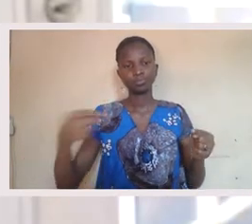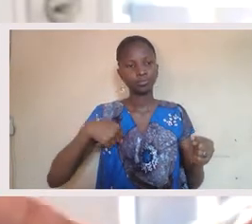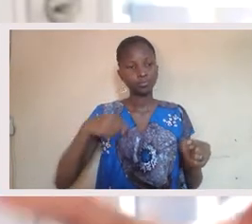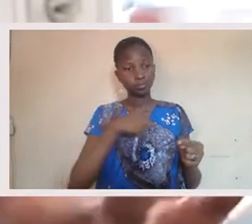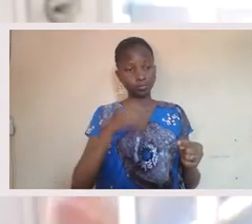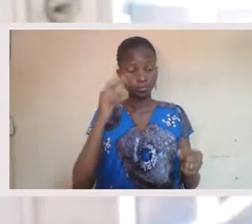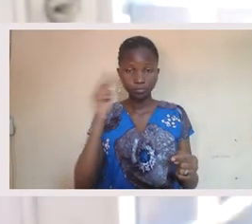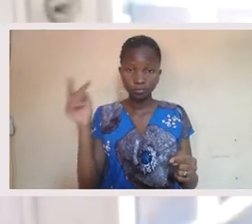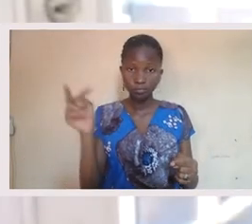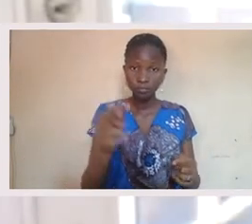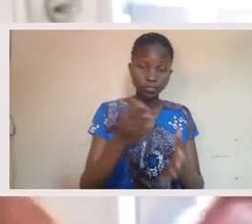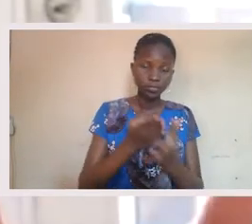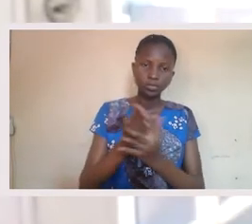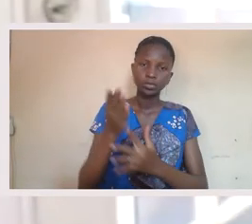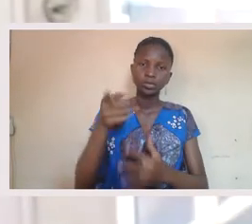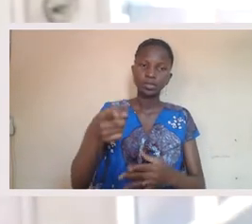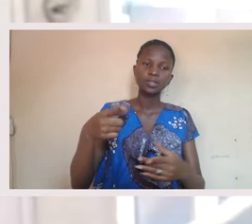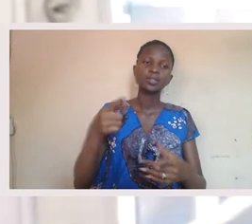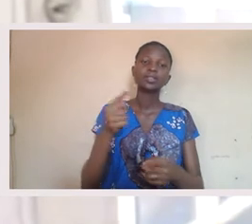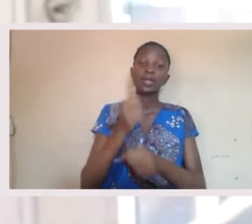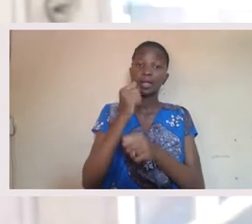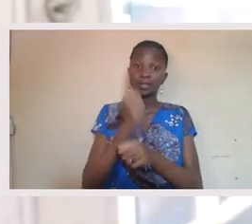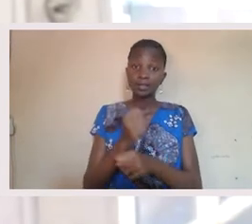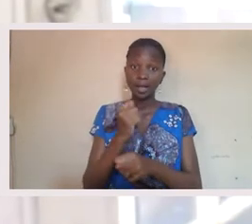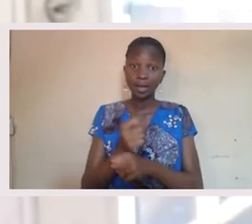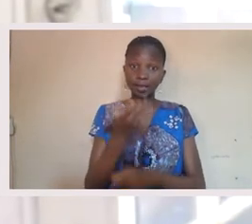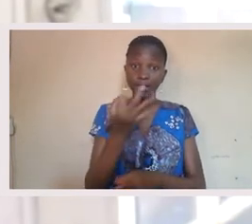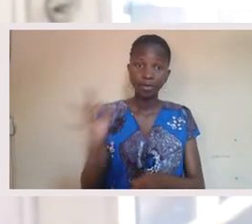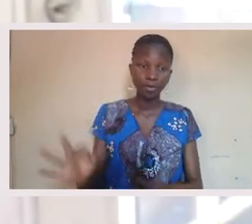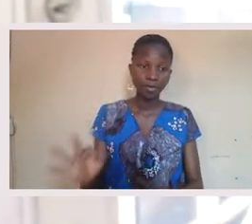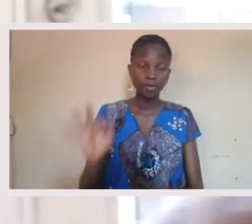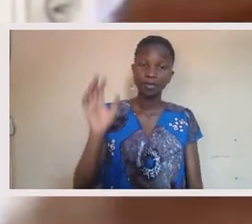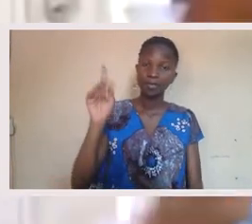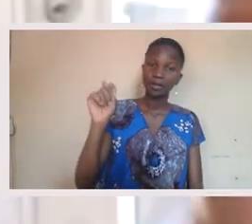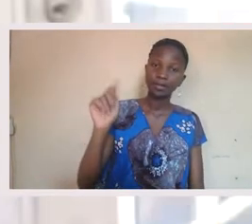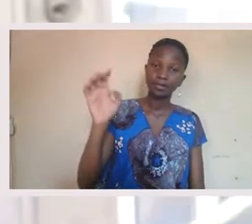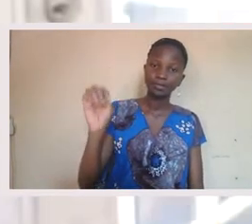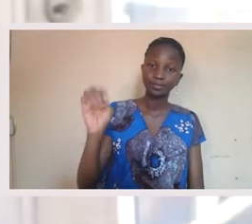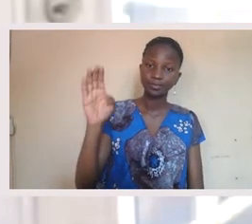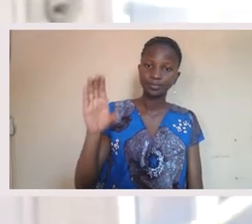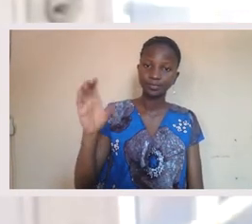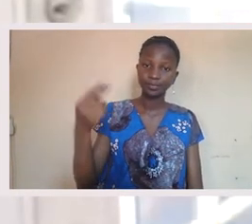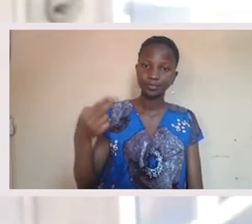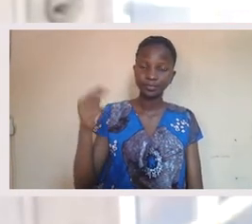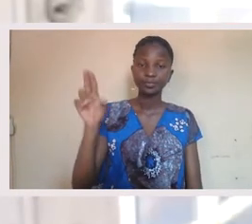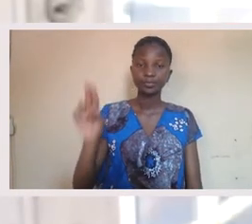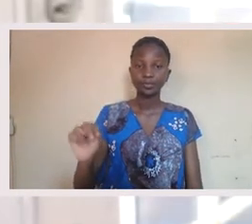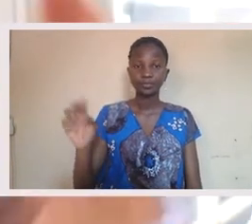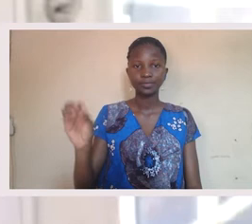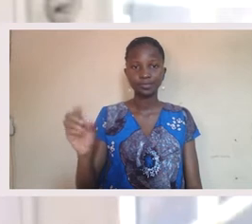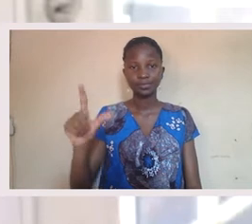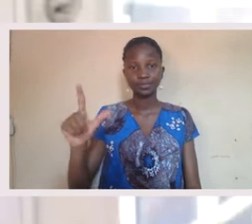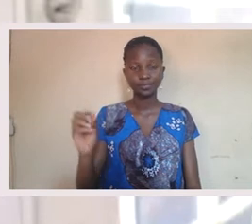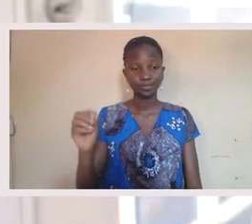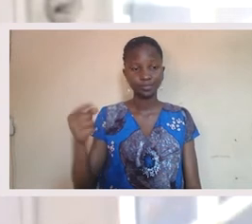one another through this, you know, innovation right now, this type of technology, but I am deeply connected to Peggy Haslash,